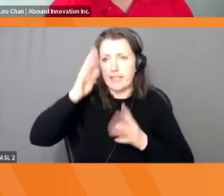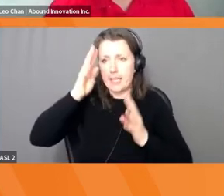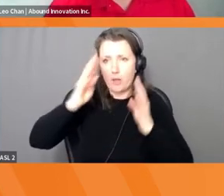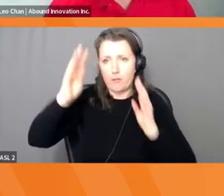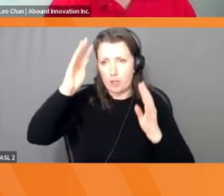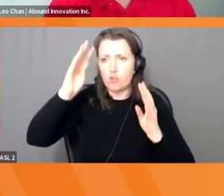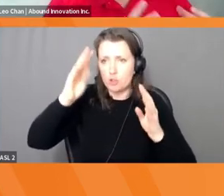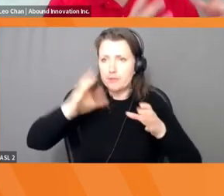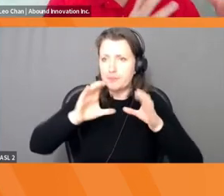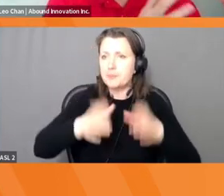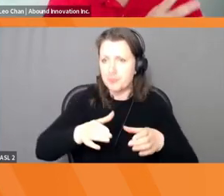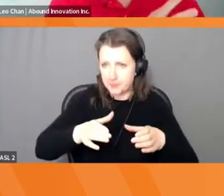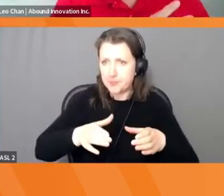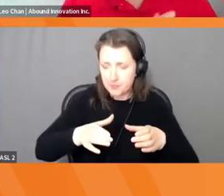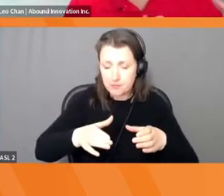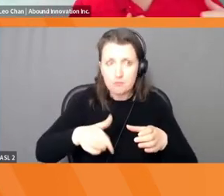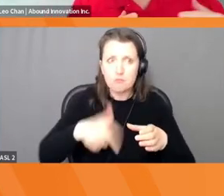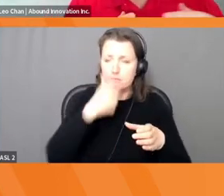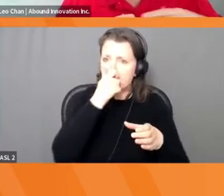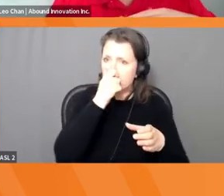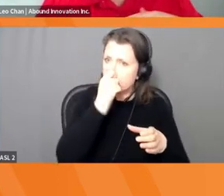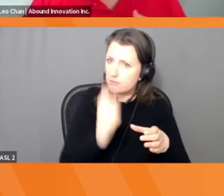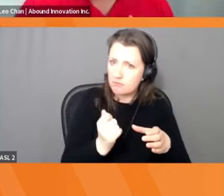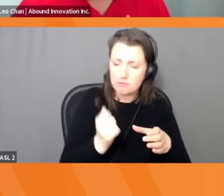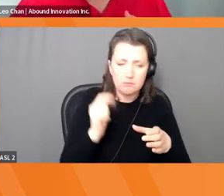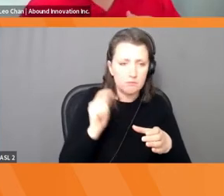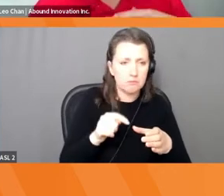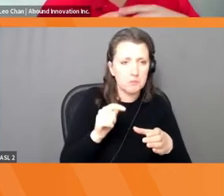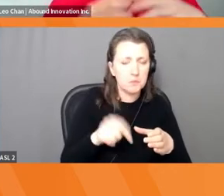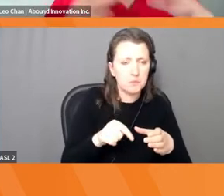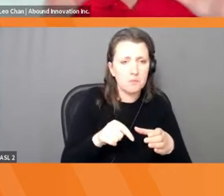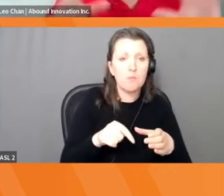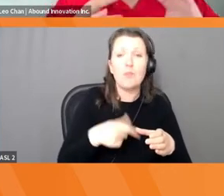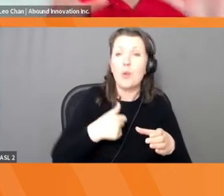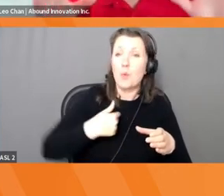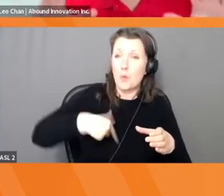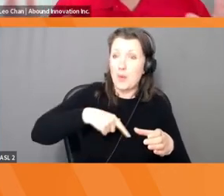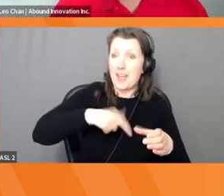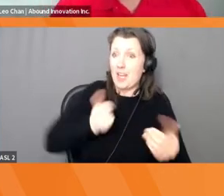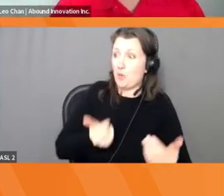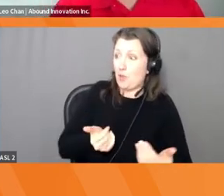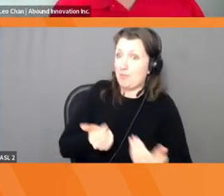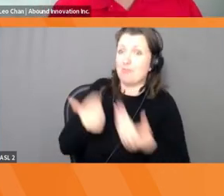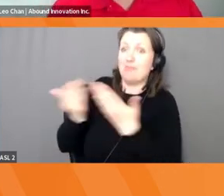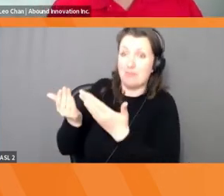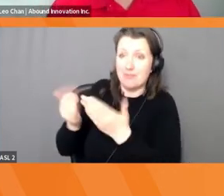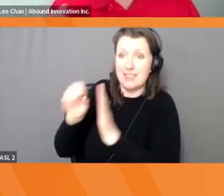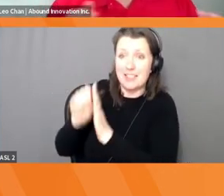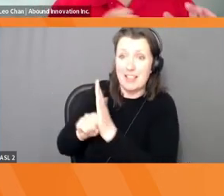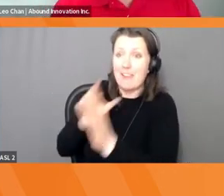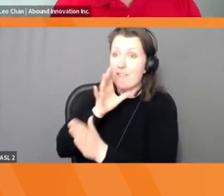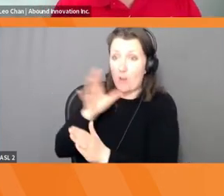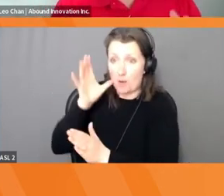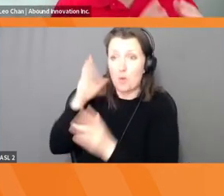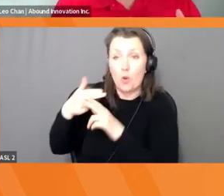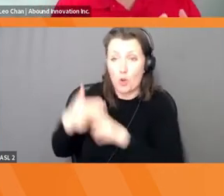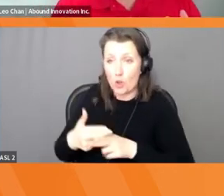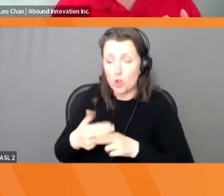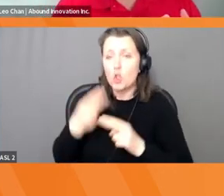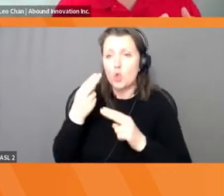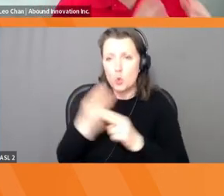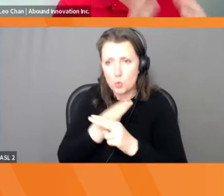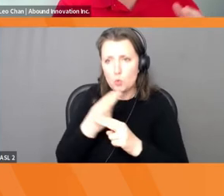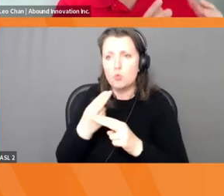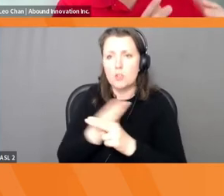because we were trying to propose to State Farm to do this, this thing called usage based insurance, which basically was